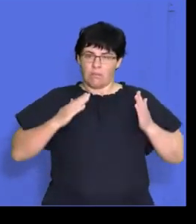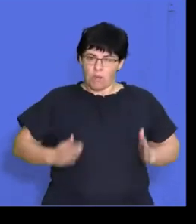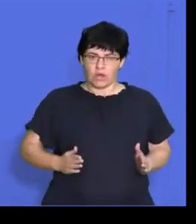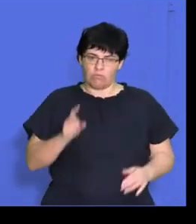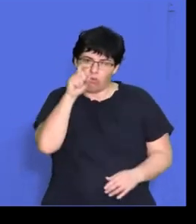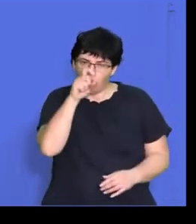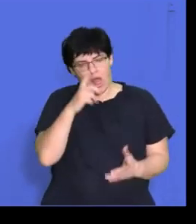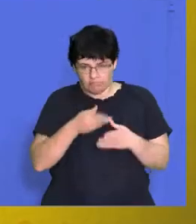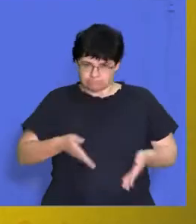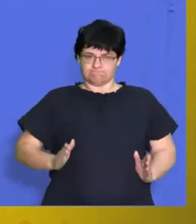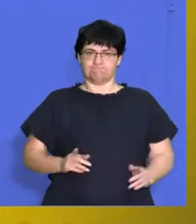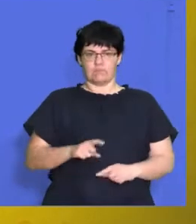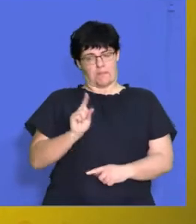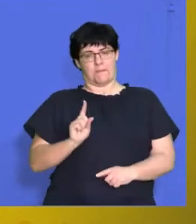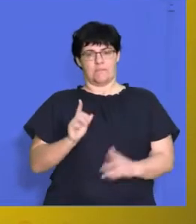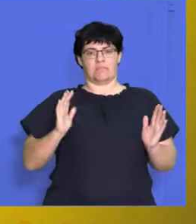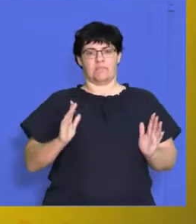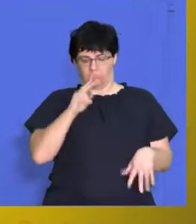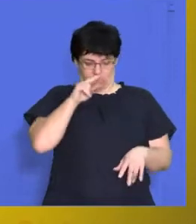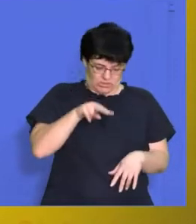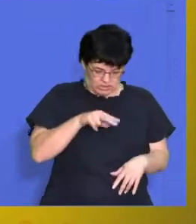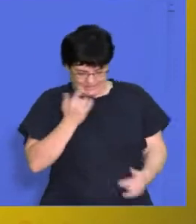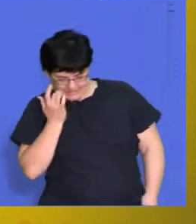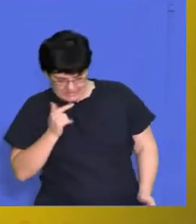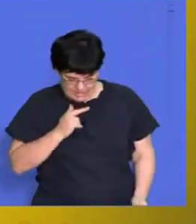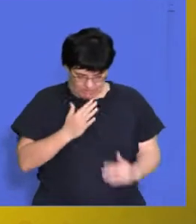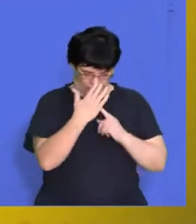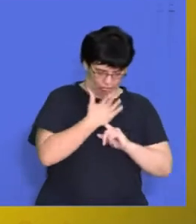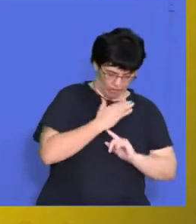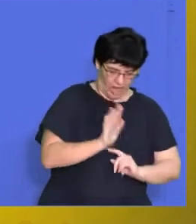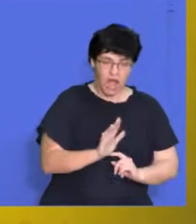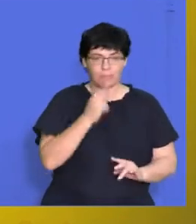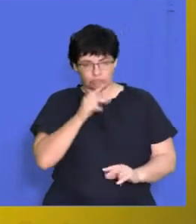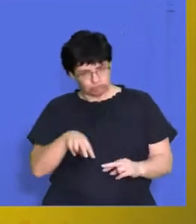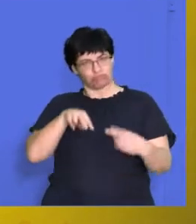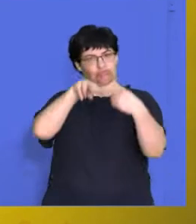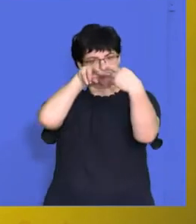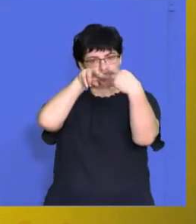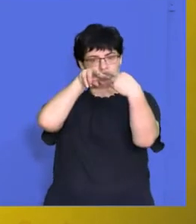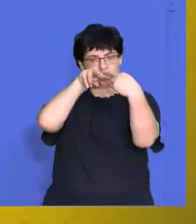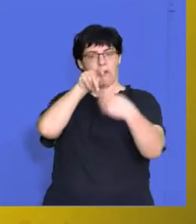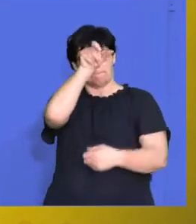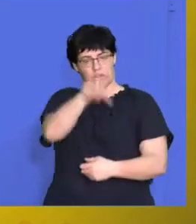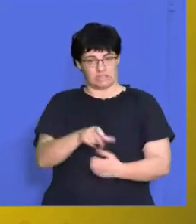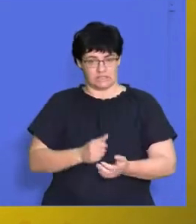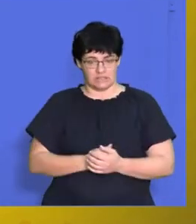body language. All right, so you don't want be looking down where you're looking timid. You want to keep eye contact with the